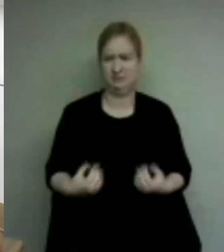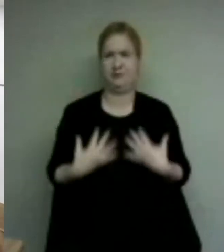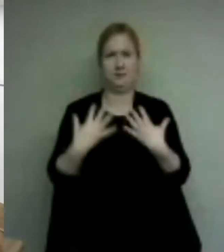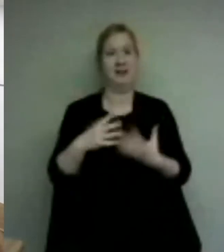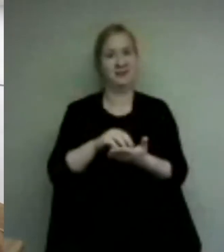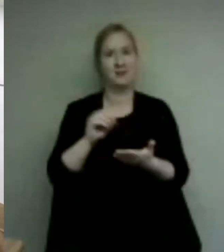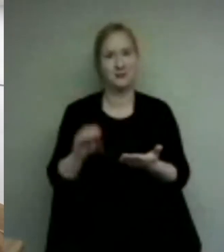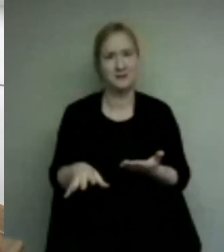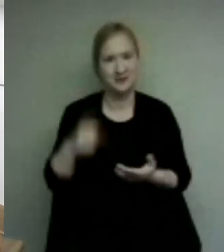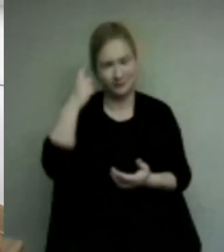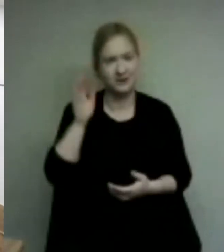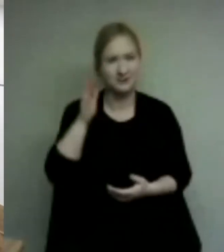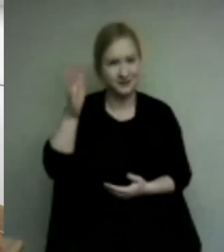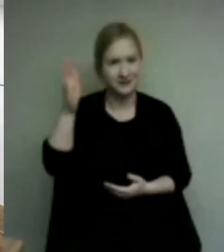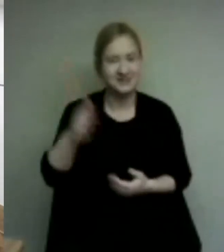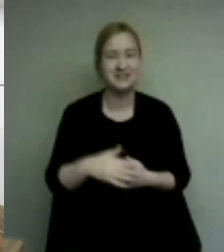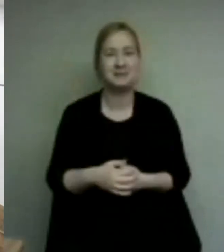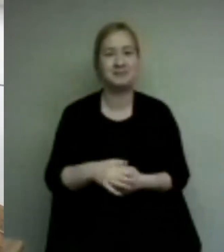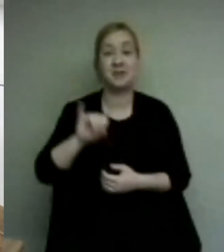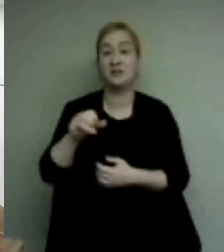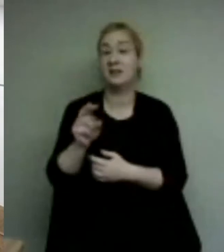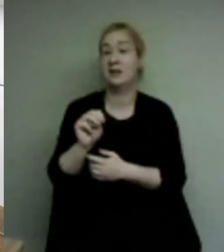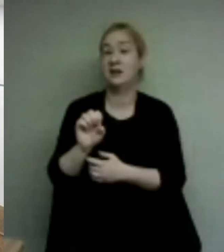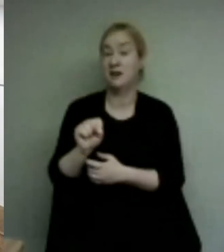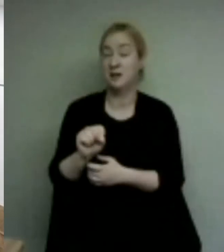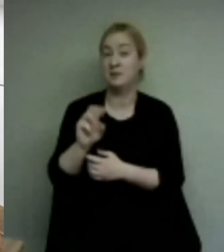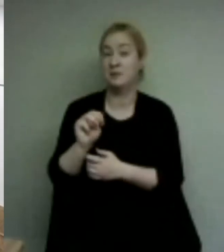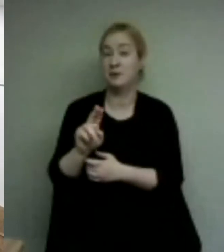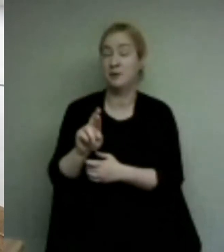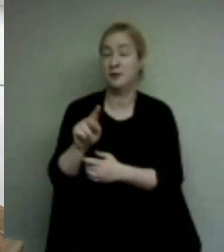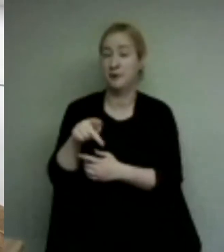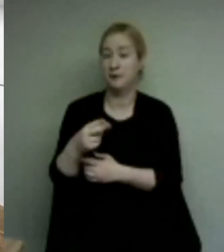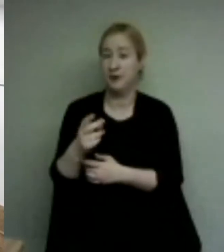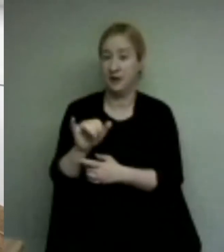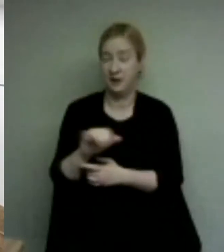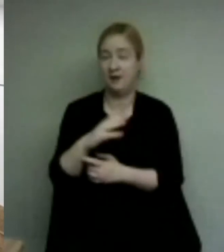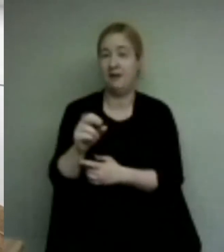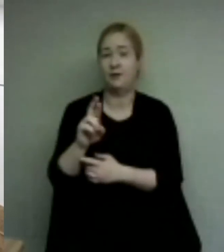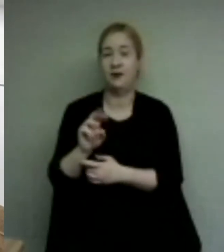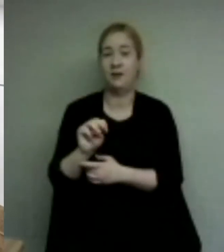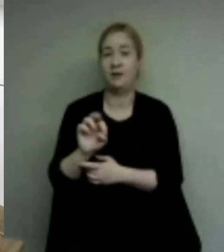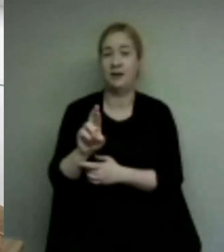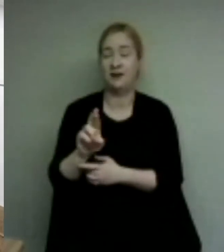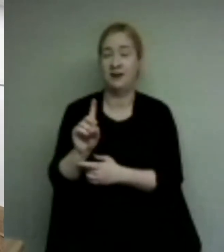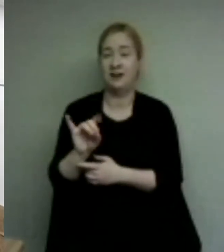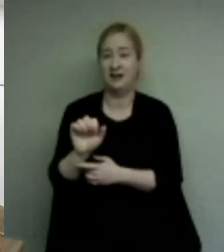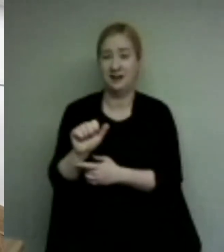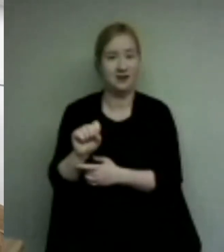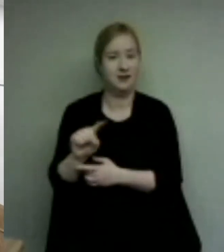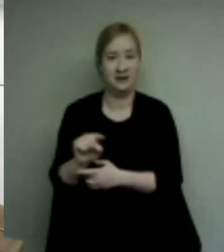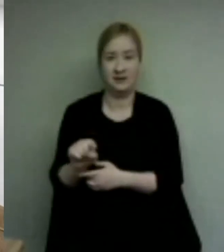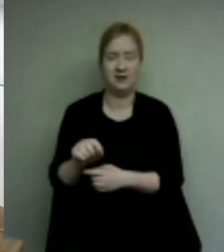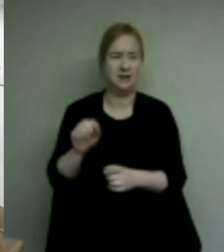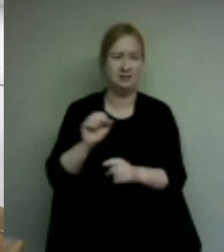james and amir have been doing an amazing job uh it's queer awareness throughout manitoba presenting and speaking to students across the city and